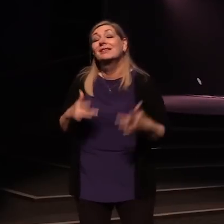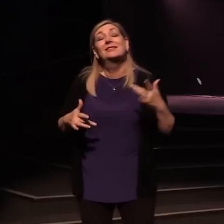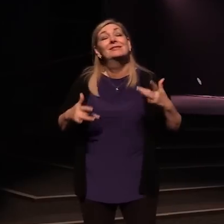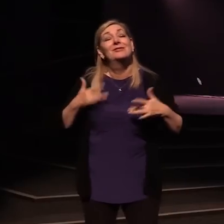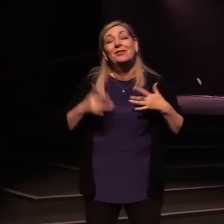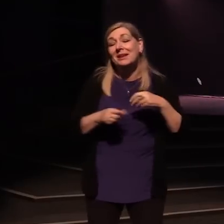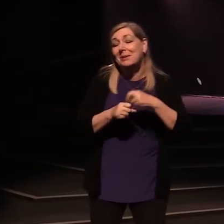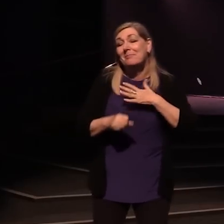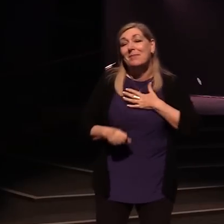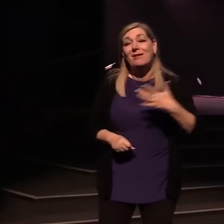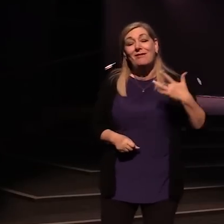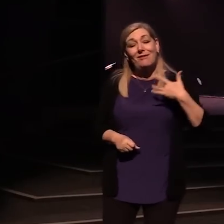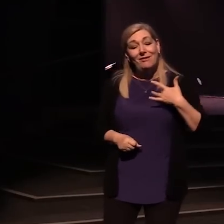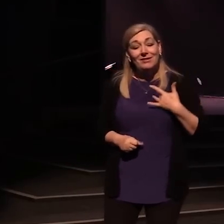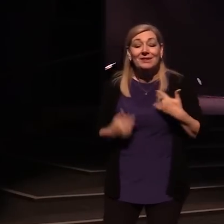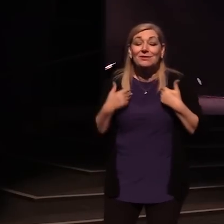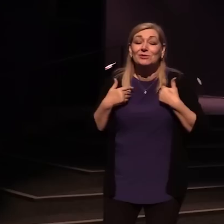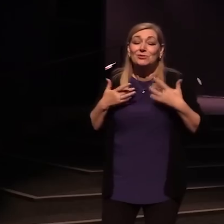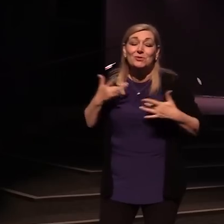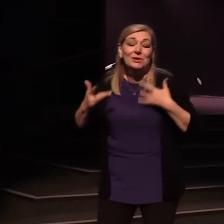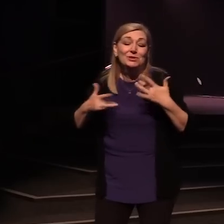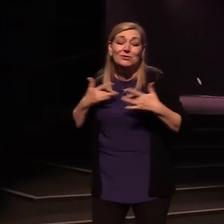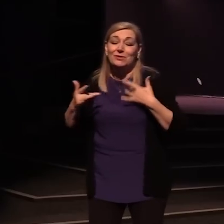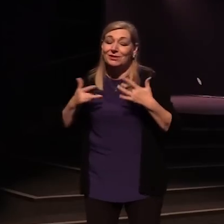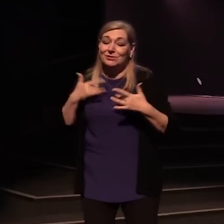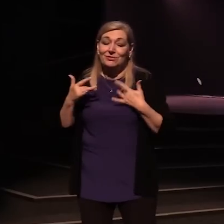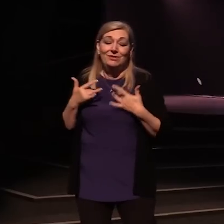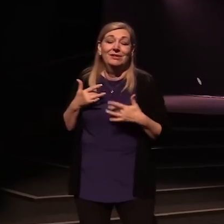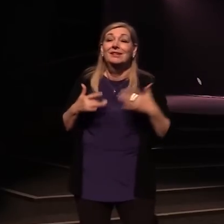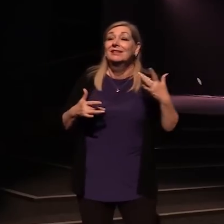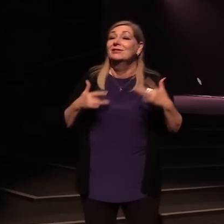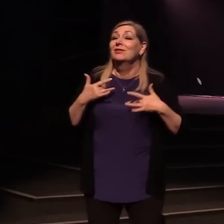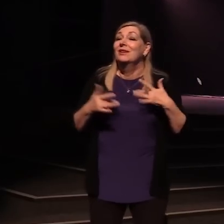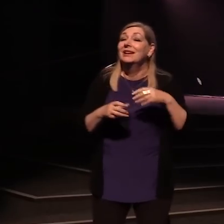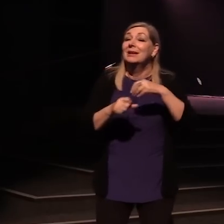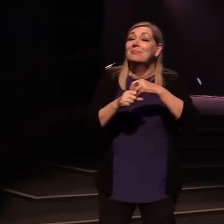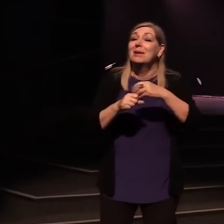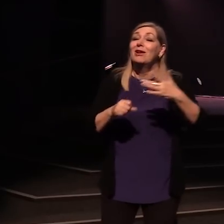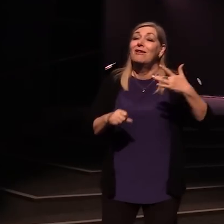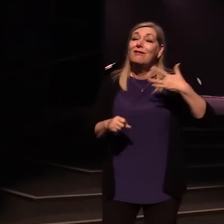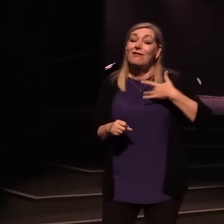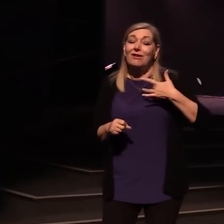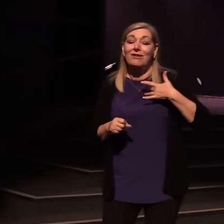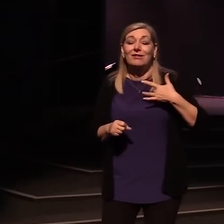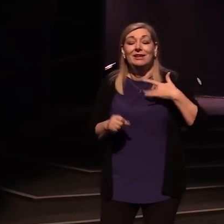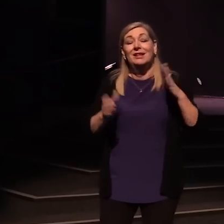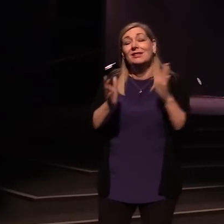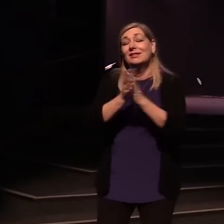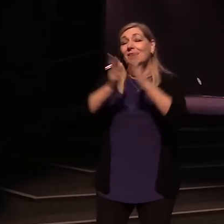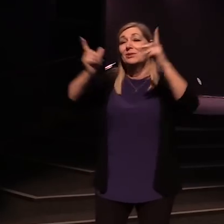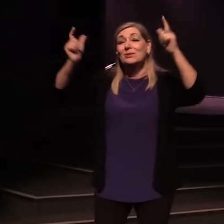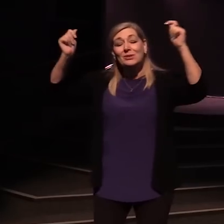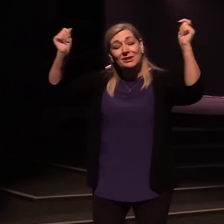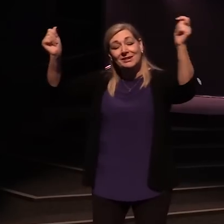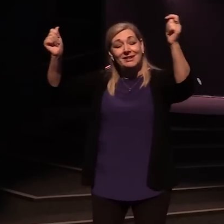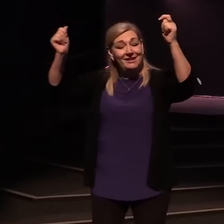joy down in my heart. I've got joy, joy, joy down in my heart. Hallelujah.